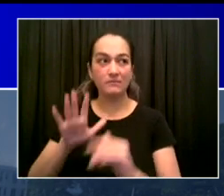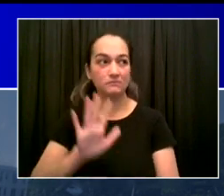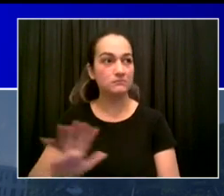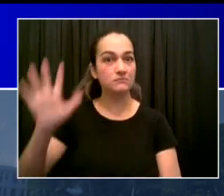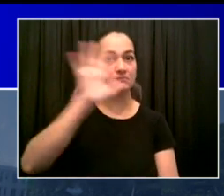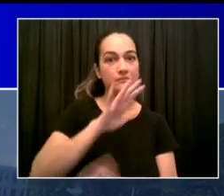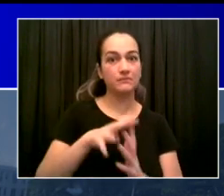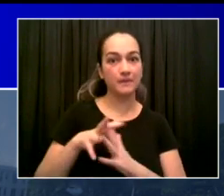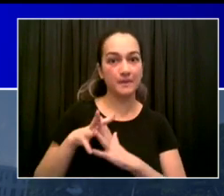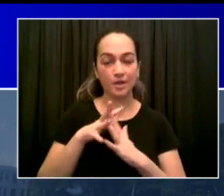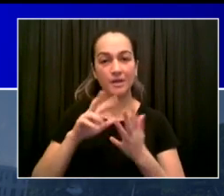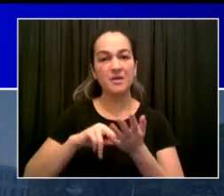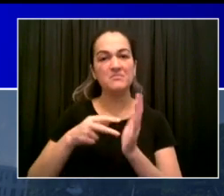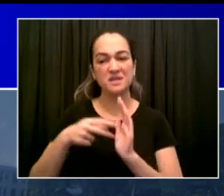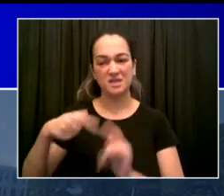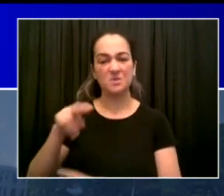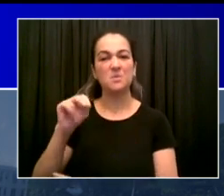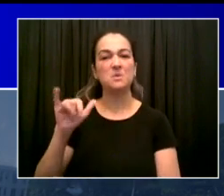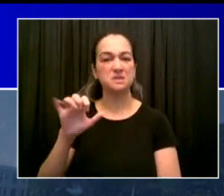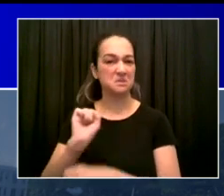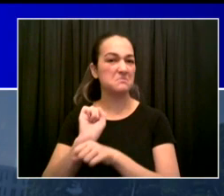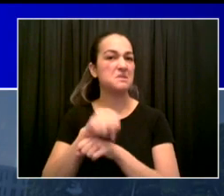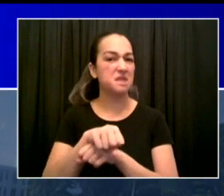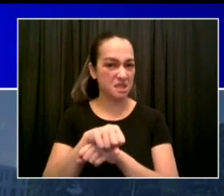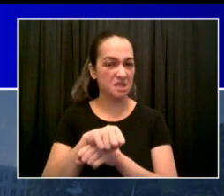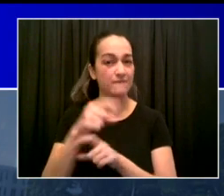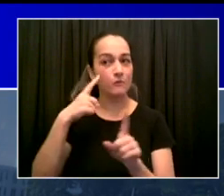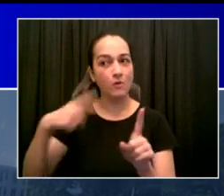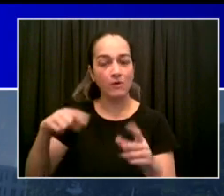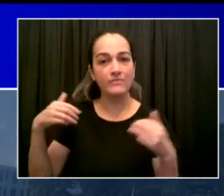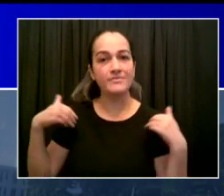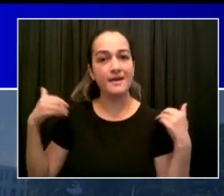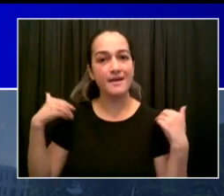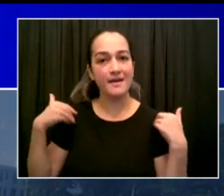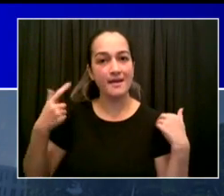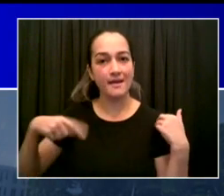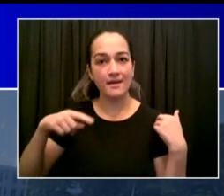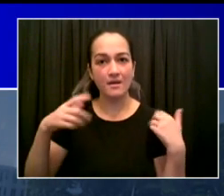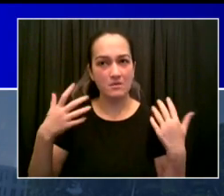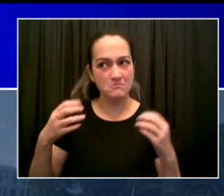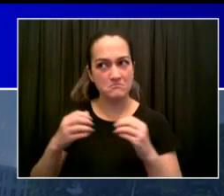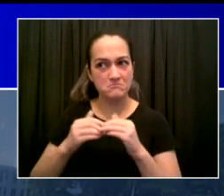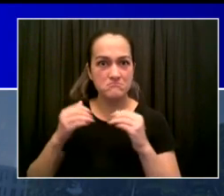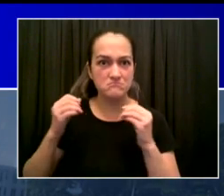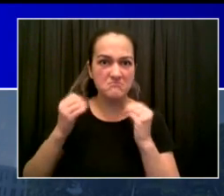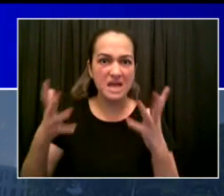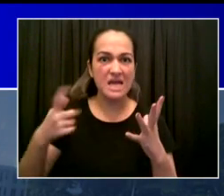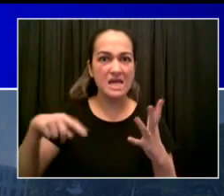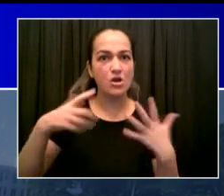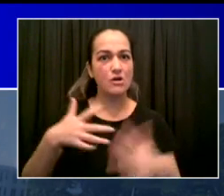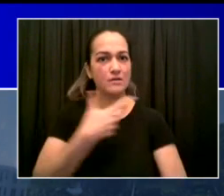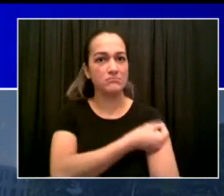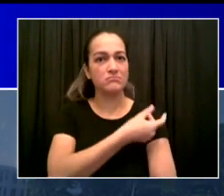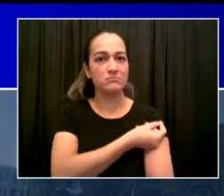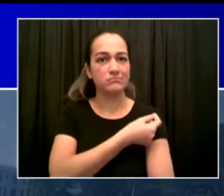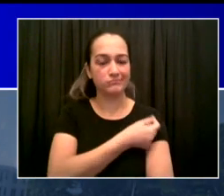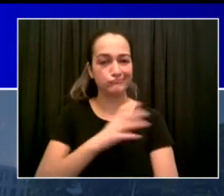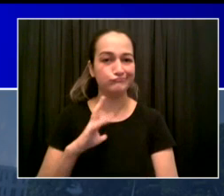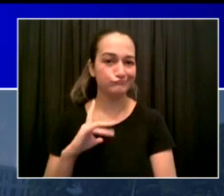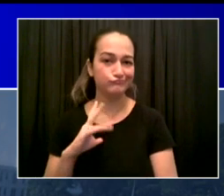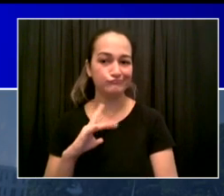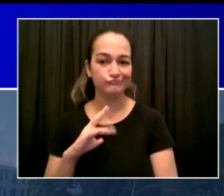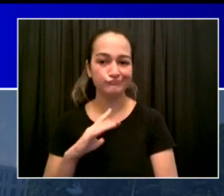have a big push this weekend and we've got these superheroes involved, but also